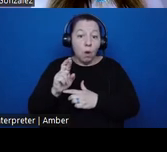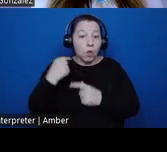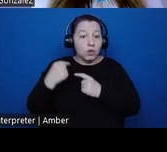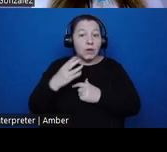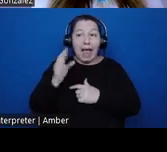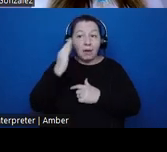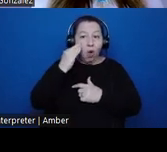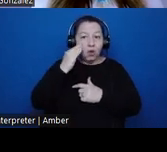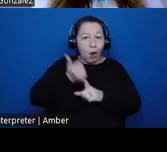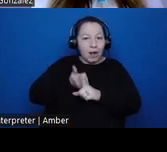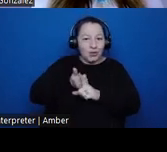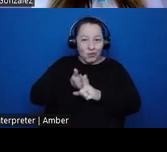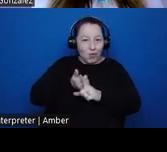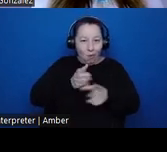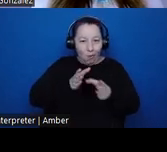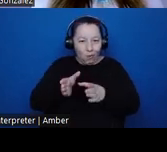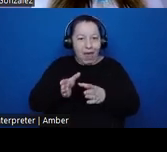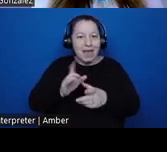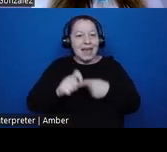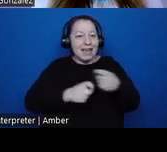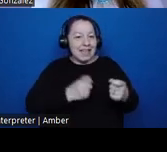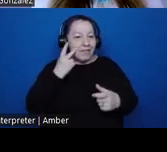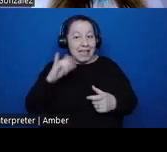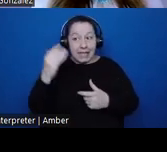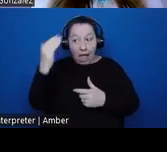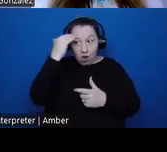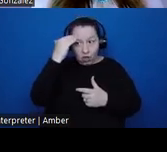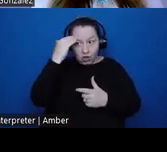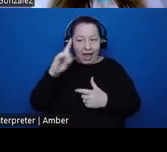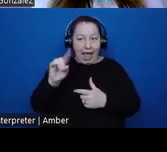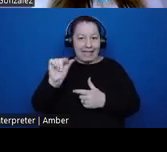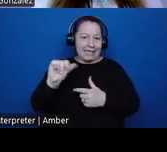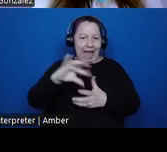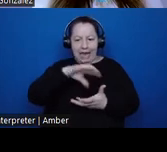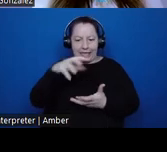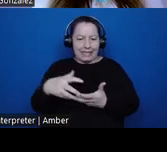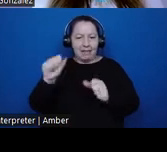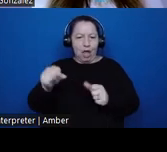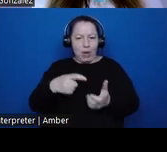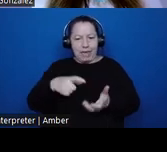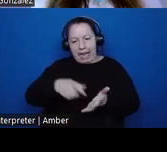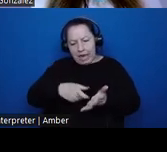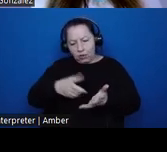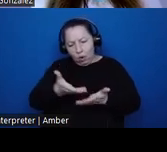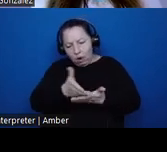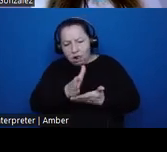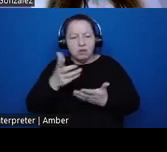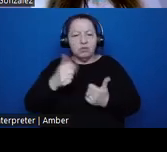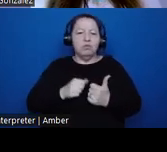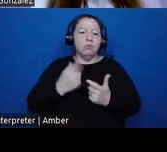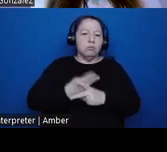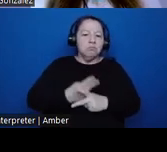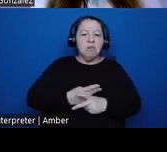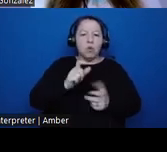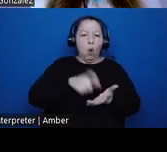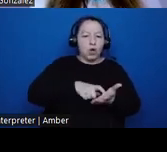rather than seeing that knowledge as a data set that we can mine to interpret archaeological sites. This is an important point,